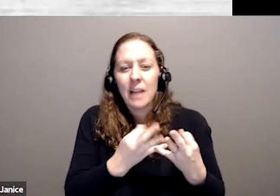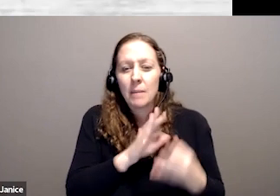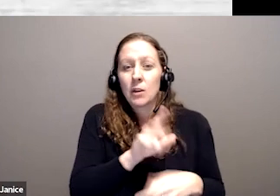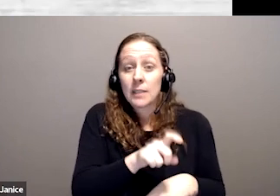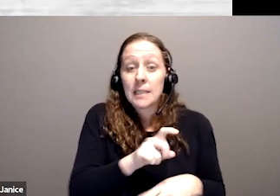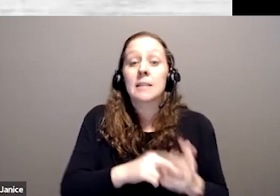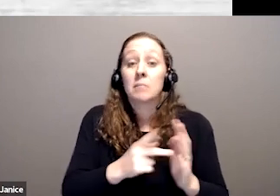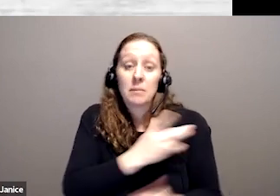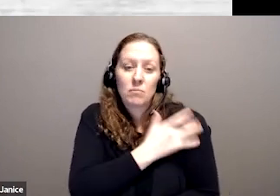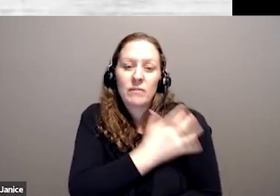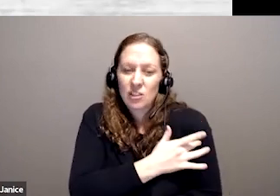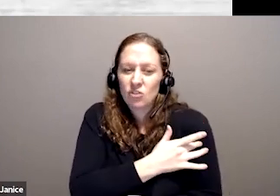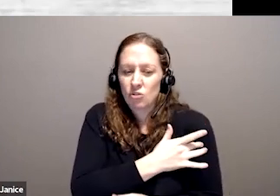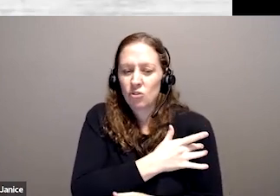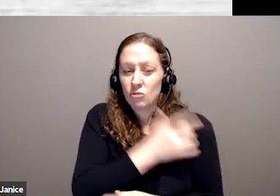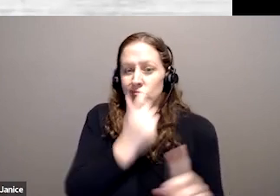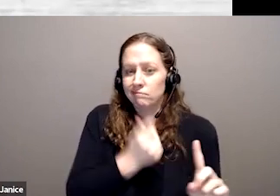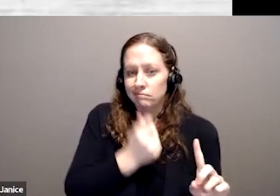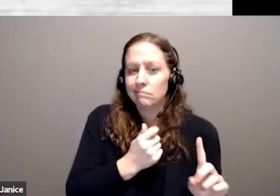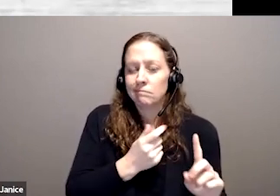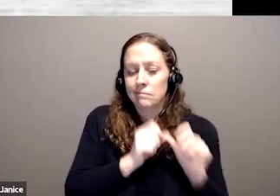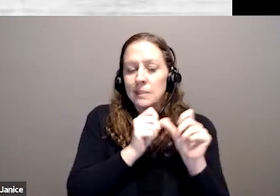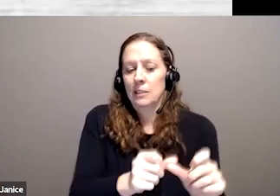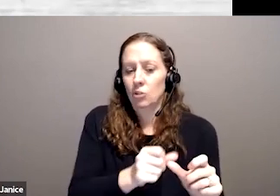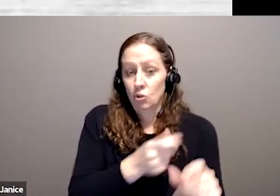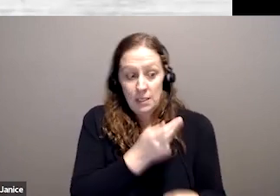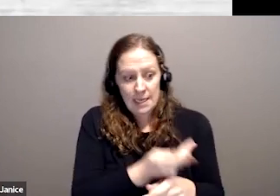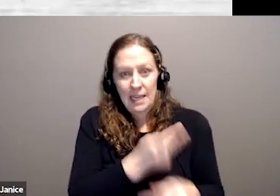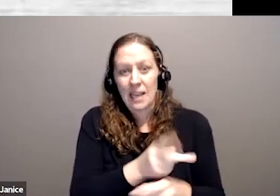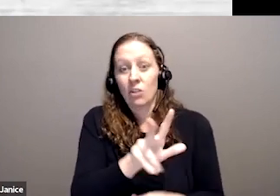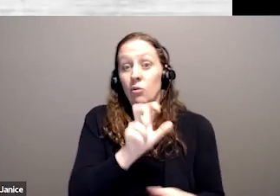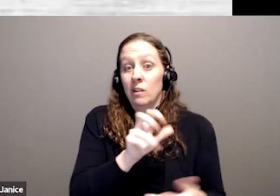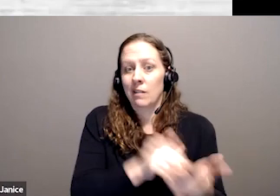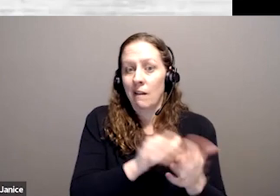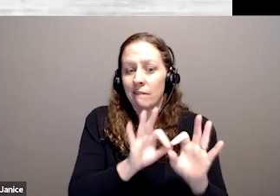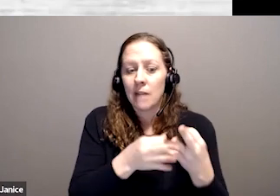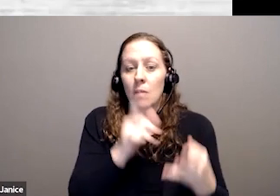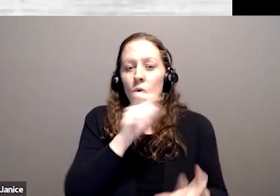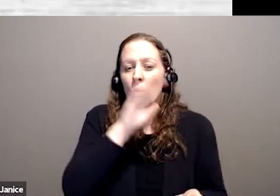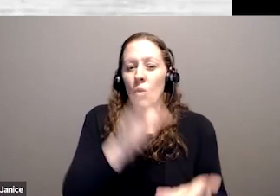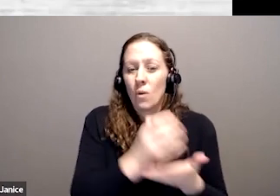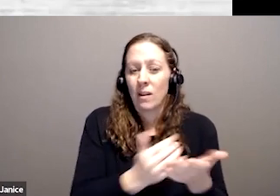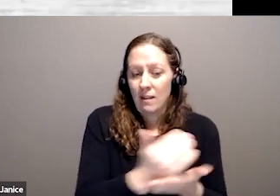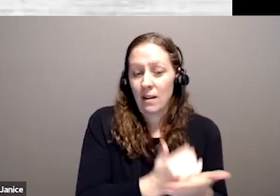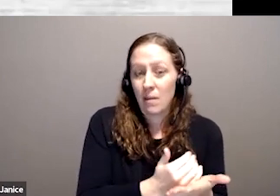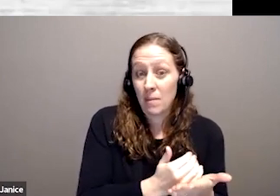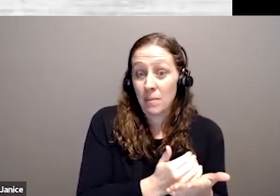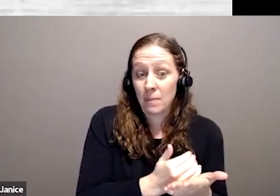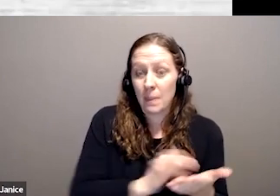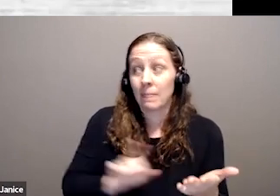have provincial social assistance that would continue to take care of those 300,000 families, spouses,